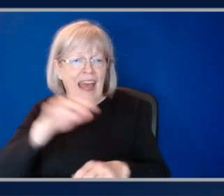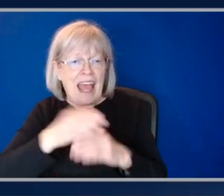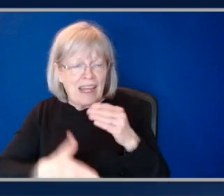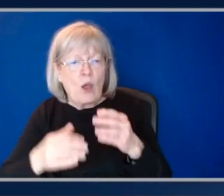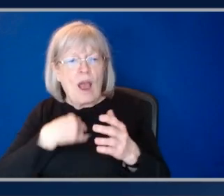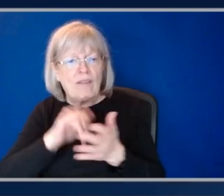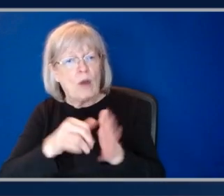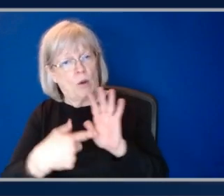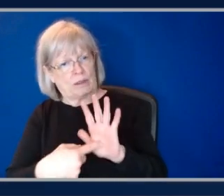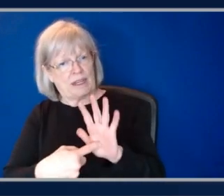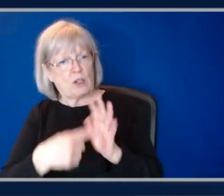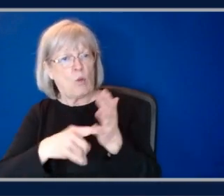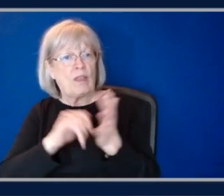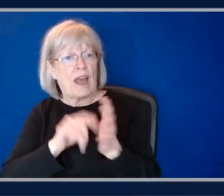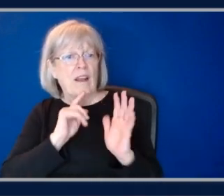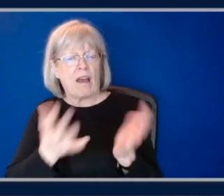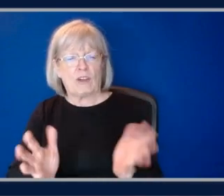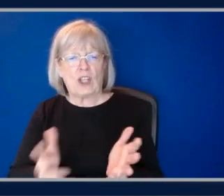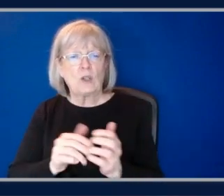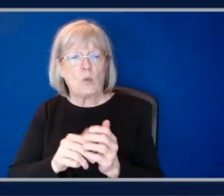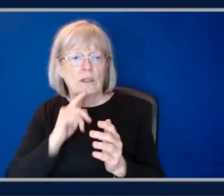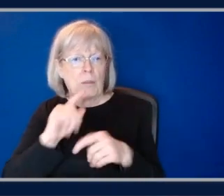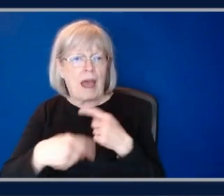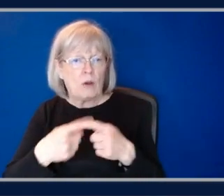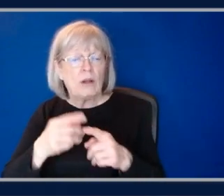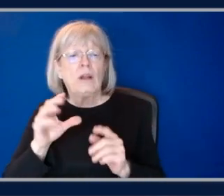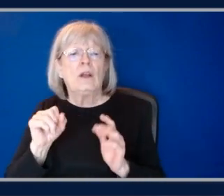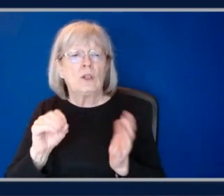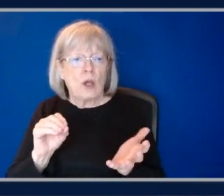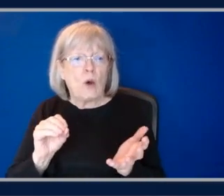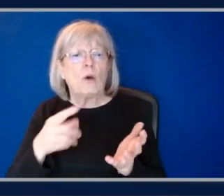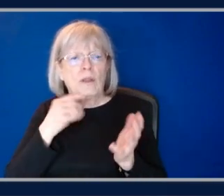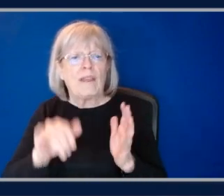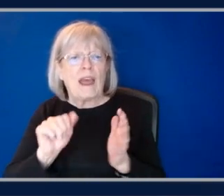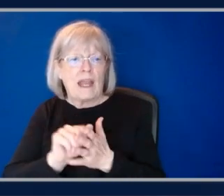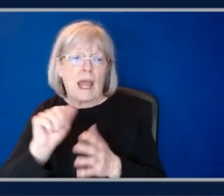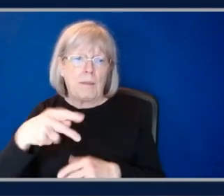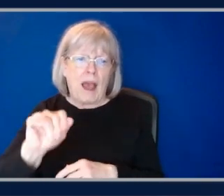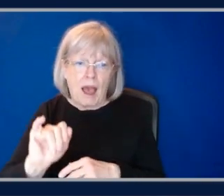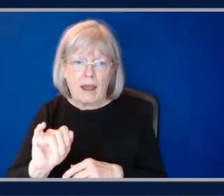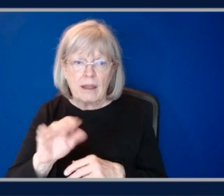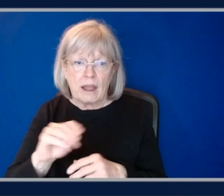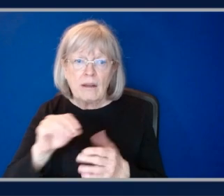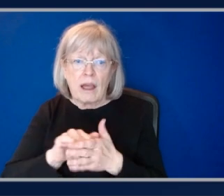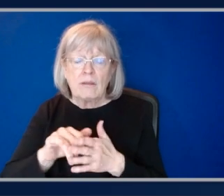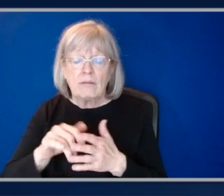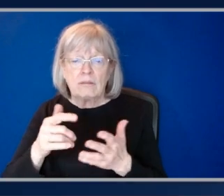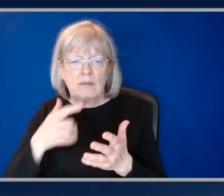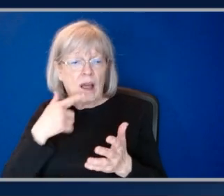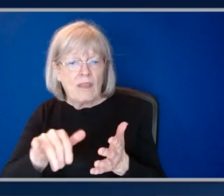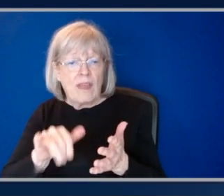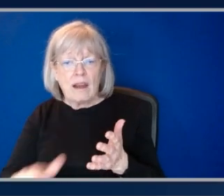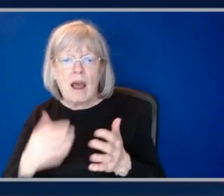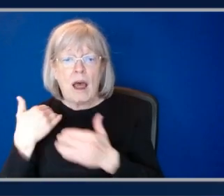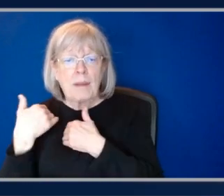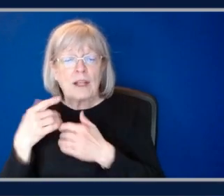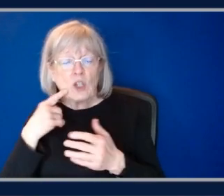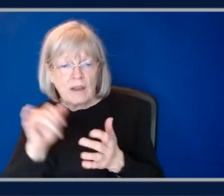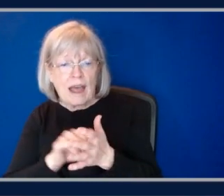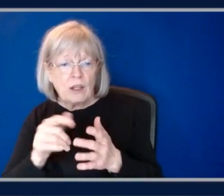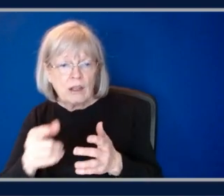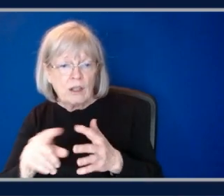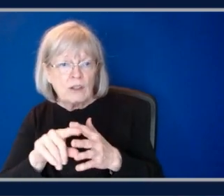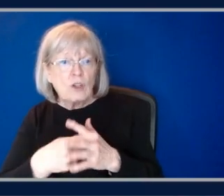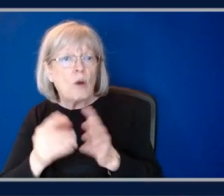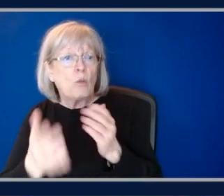what that conversation was about. You can immediately put that, put the API, uh, into your application and essentially start running it and getting, you know,